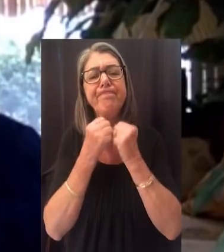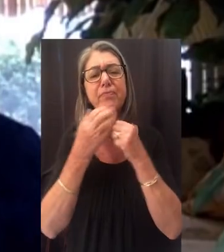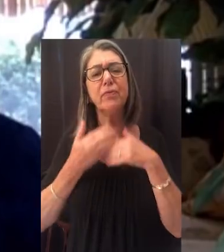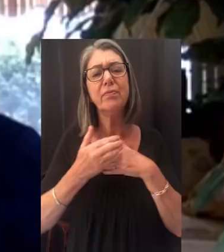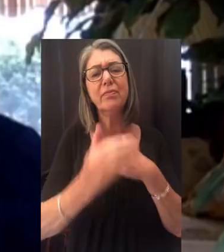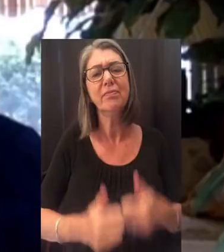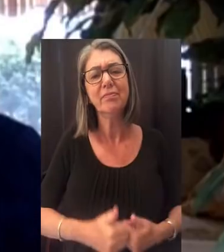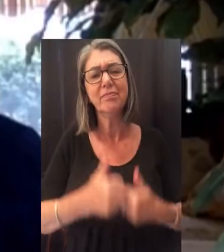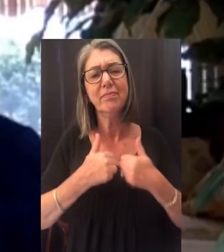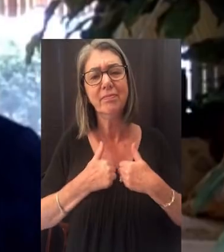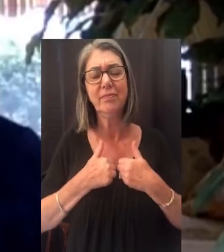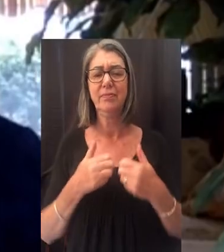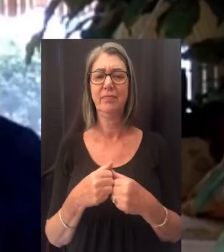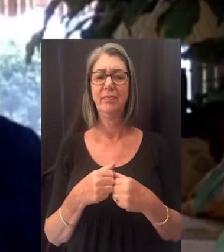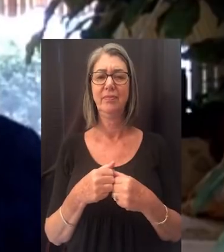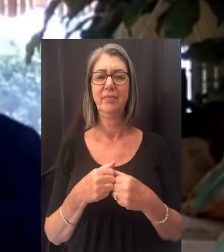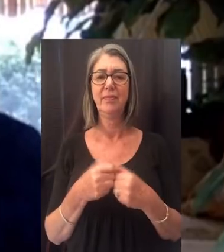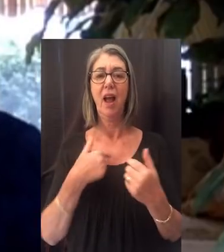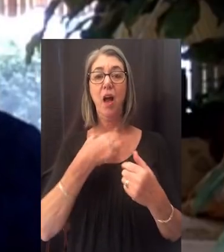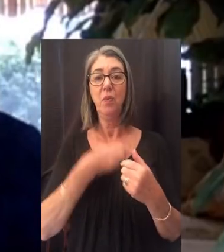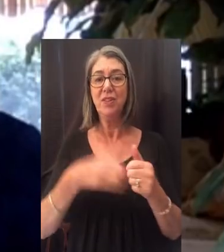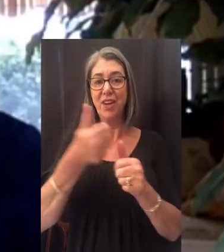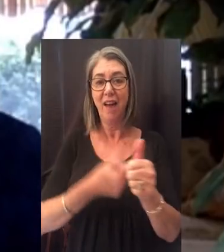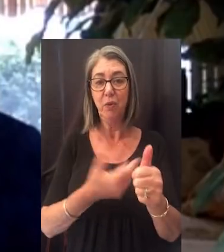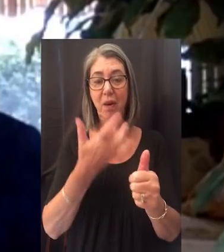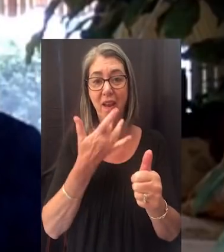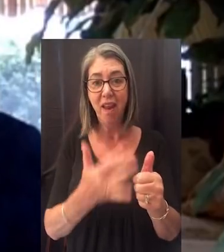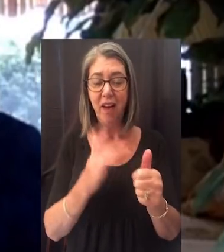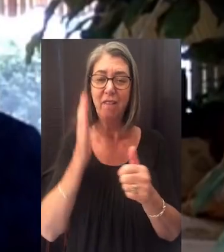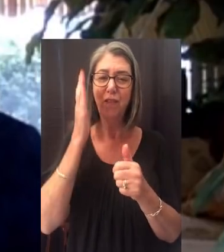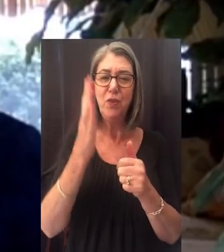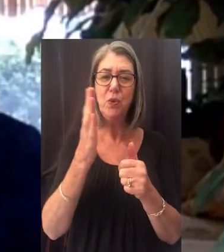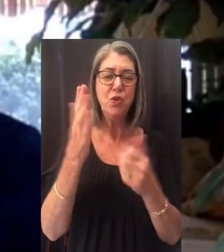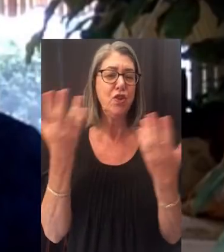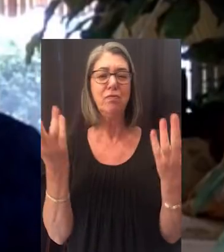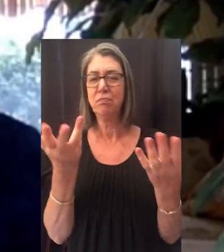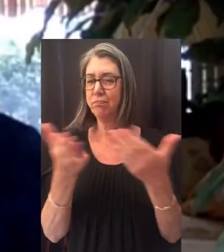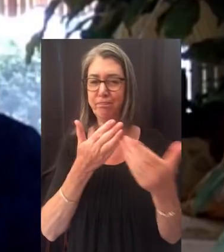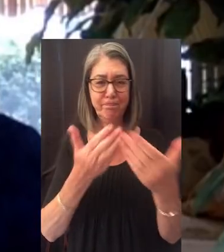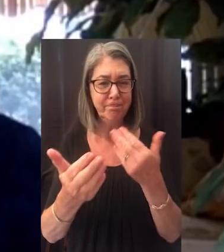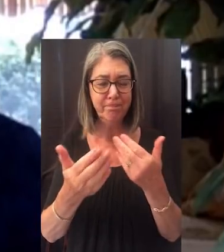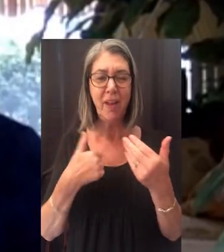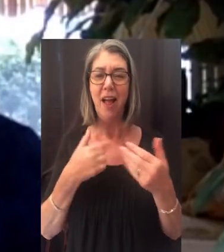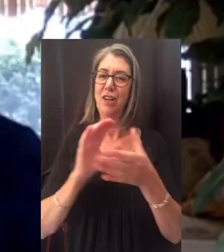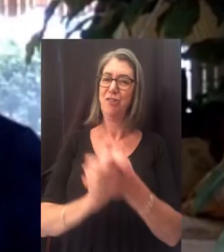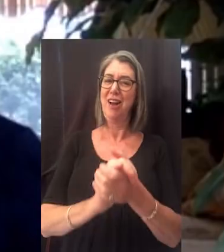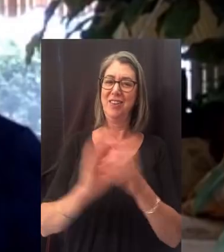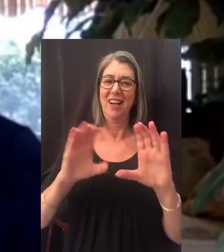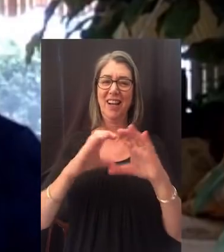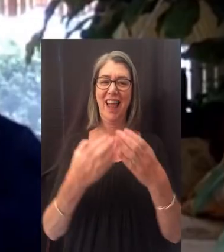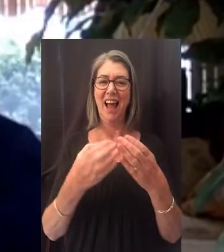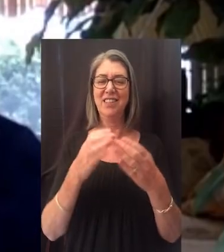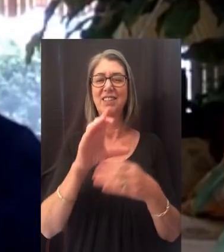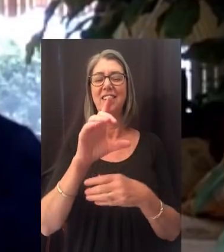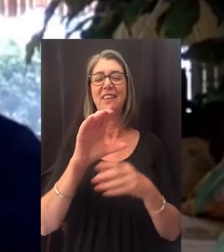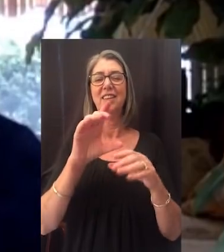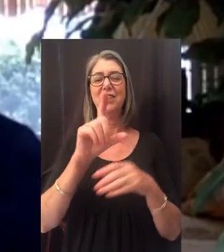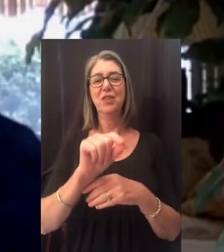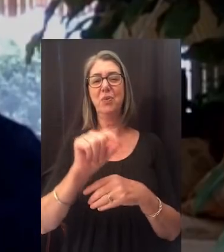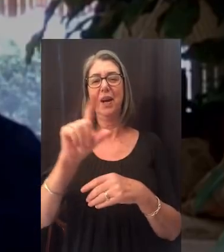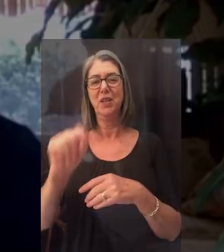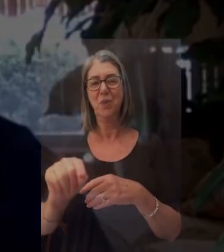cherish throughout our lifetime. I wish everyone luck in their future endeavors, and congratulations, Class of